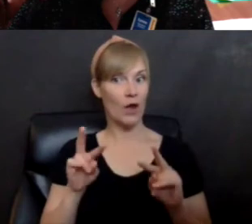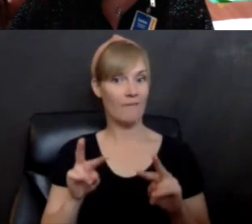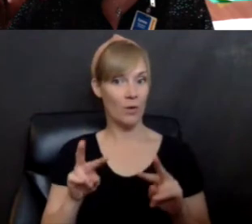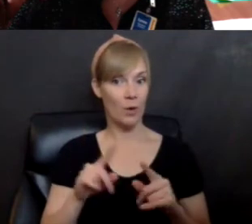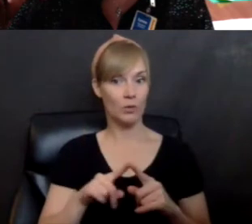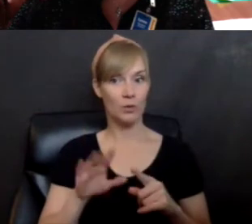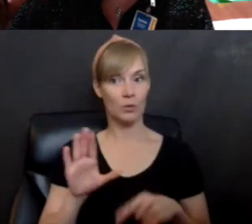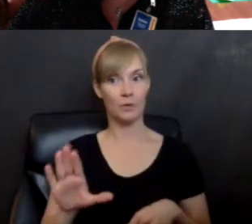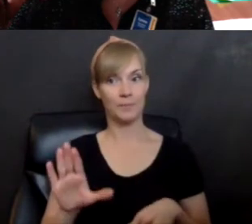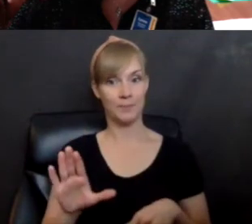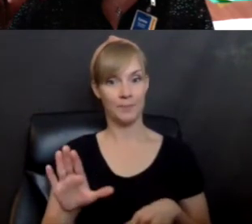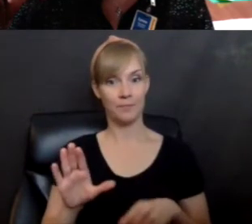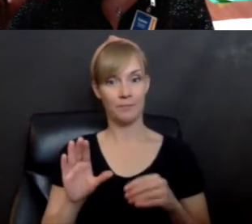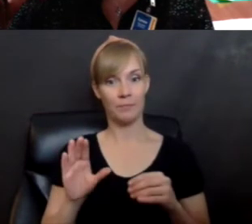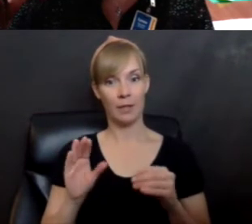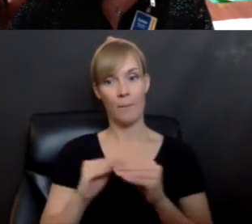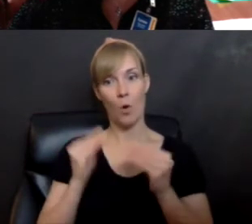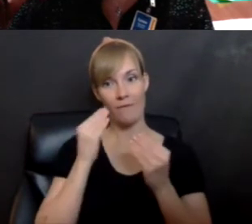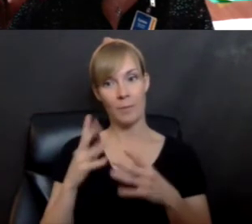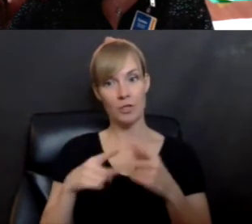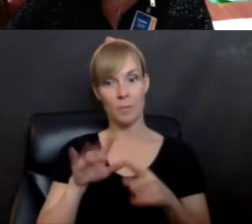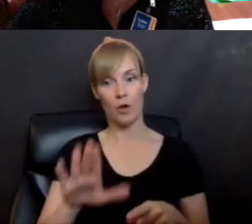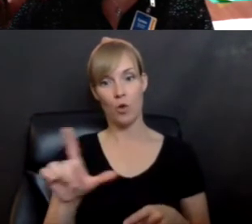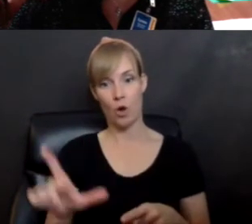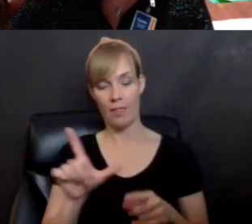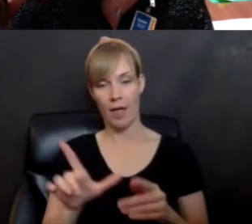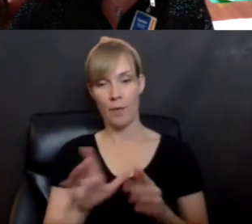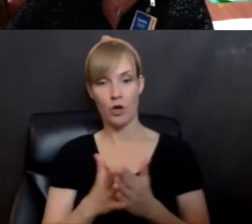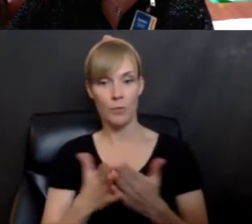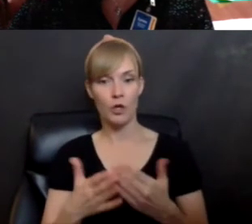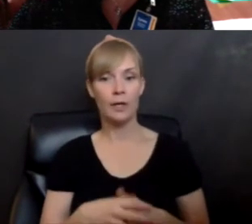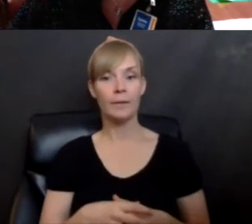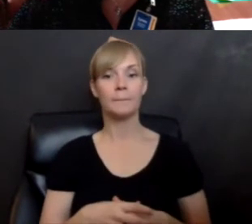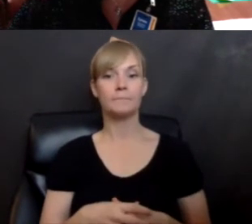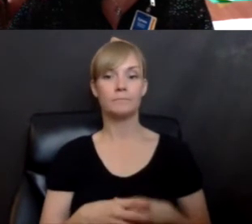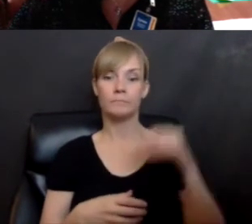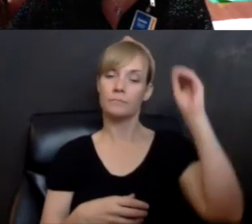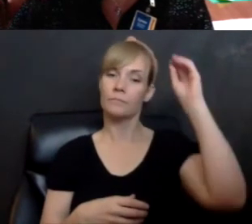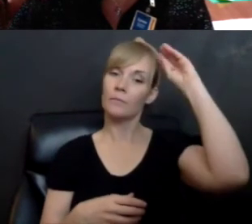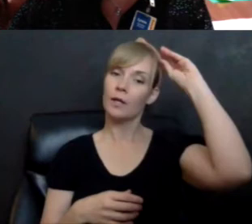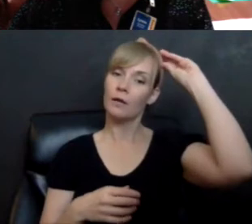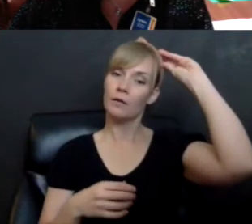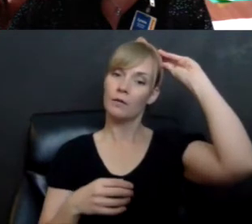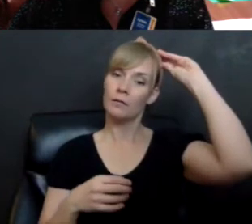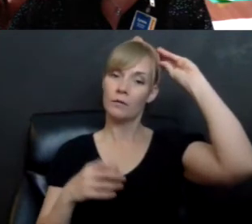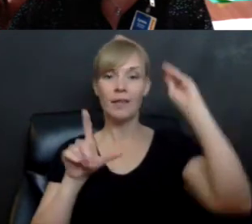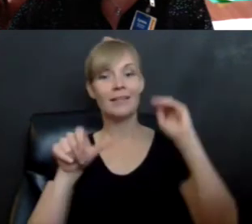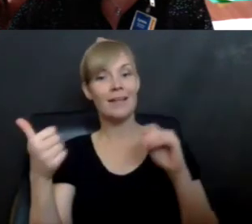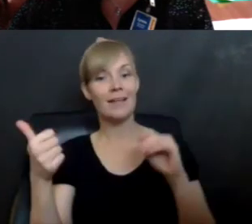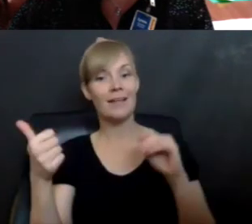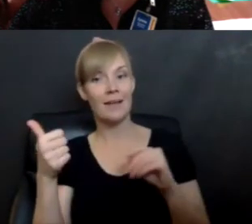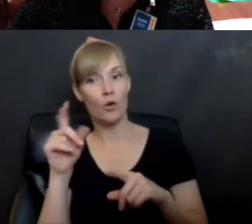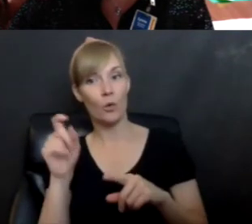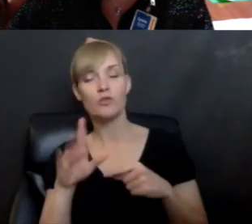to, uh, more information about your library book. Um, we have a question, uh, about